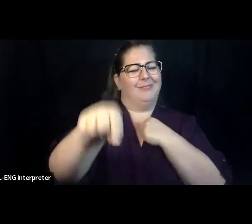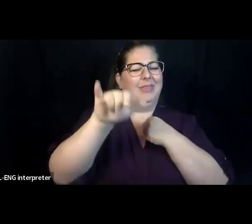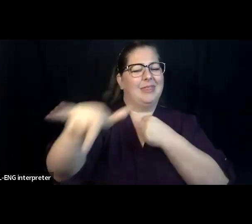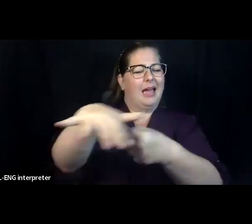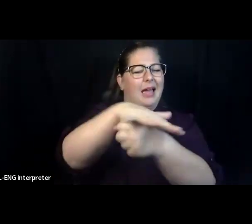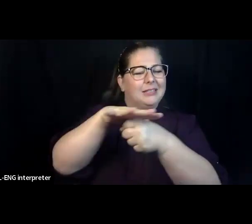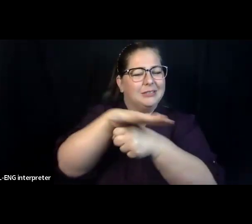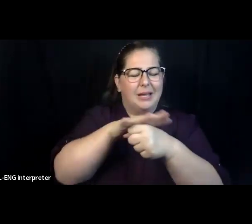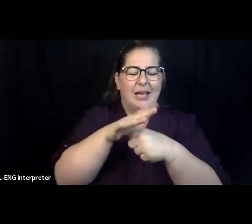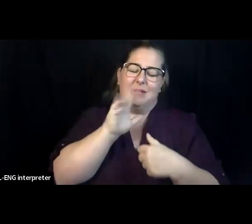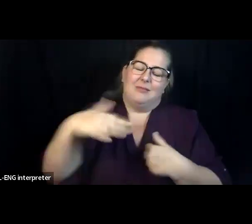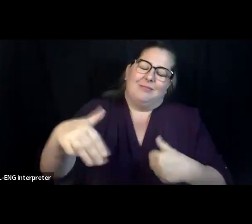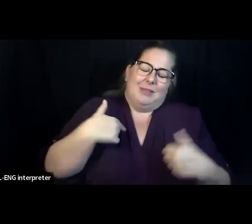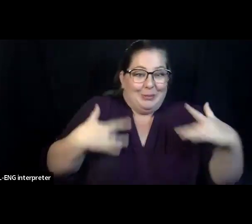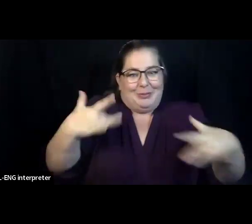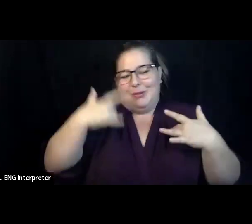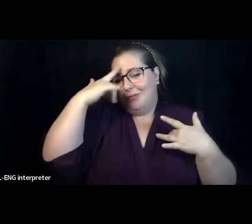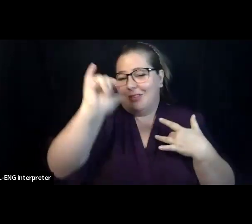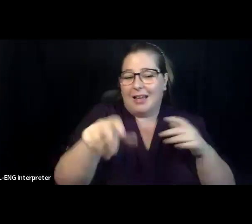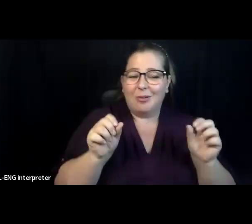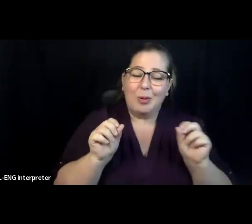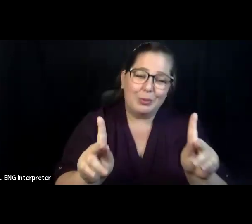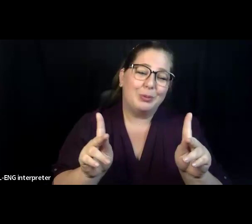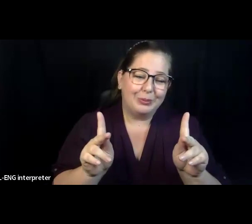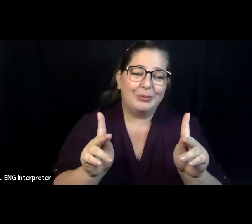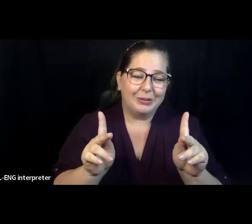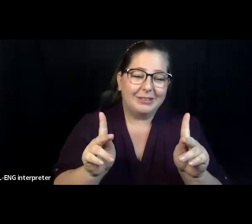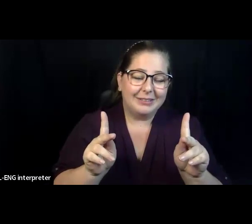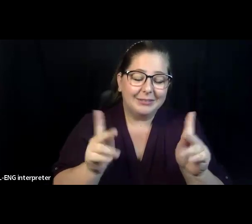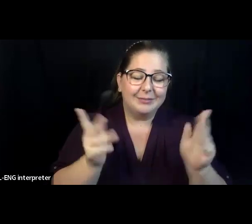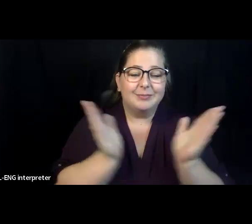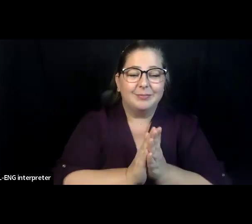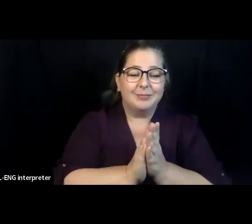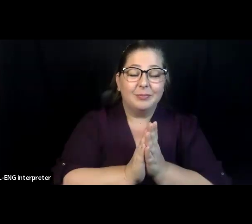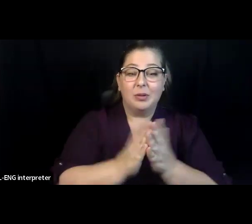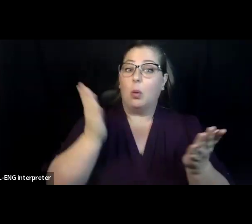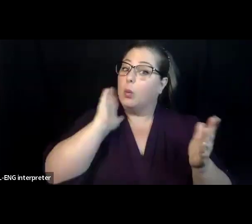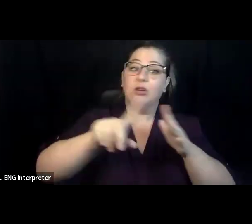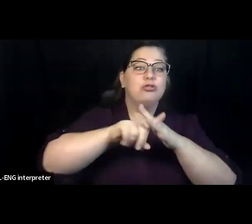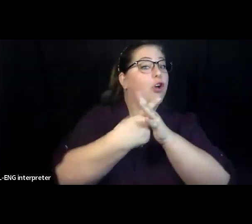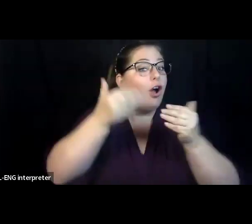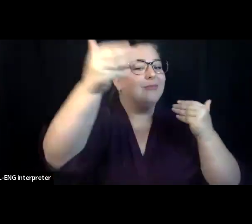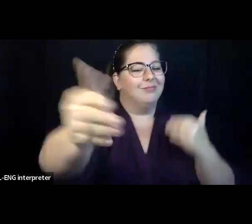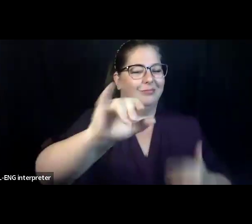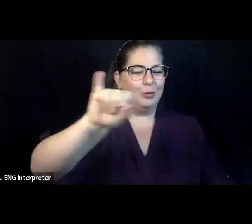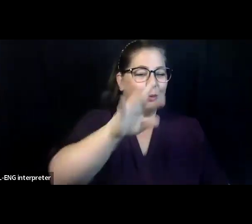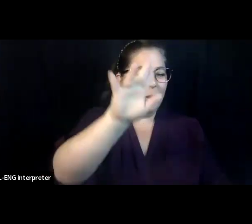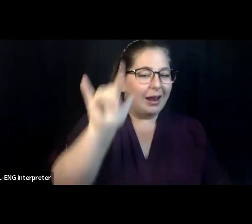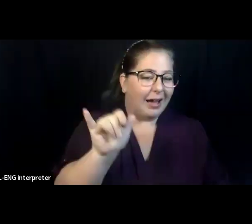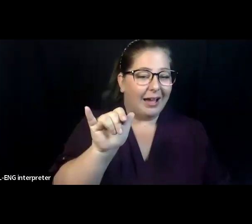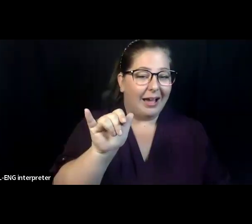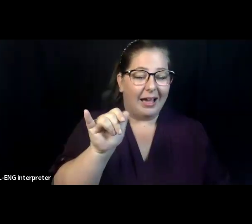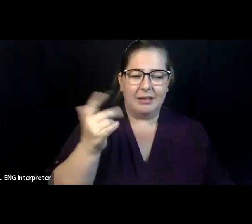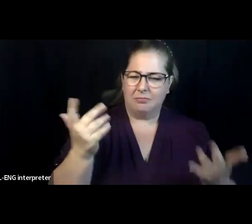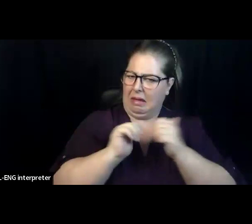So, um, we will begin in July. Um, so the way this is going to work is there will be a full year of just virtual